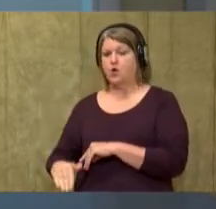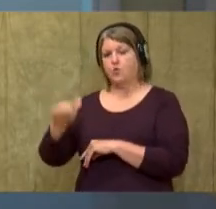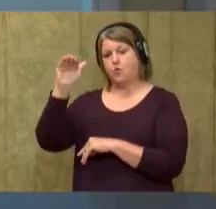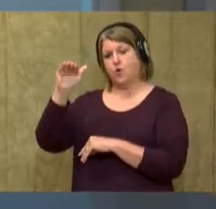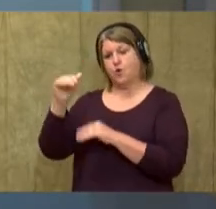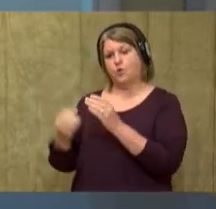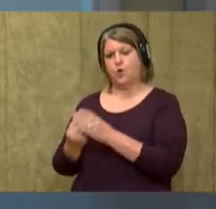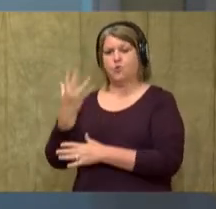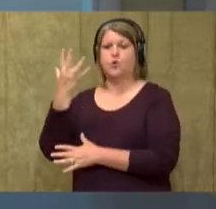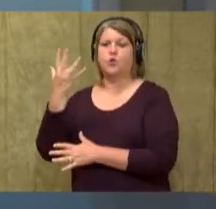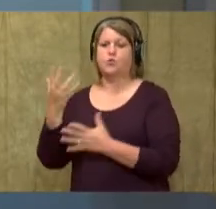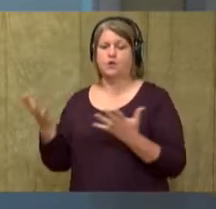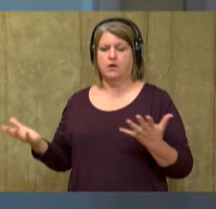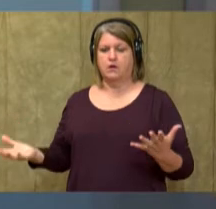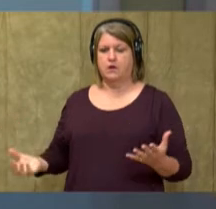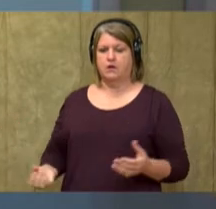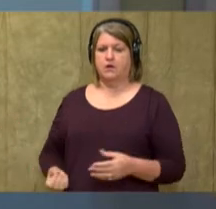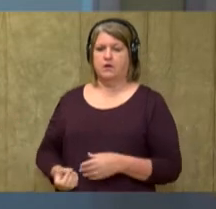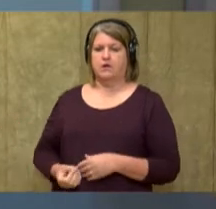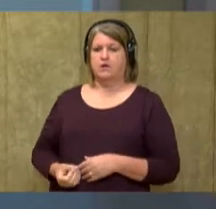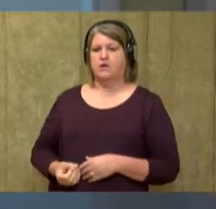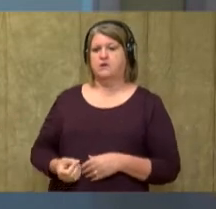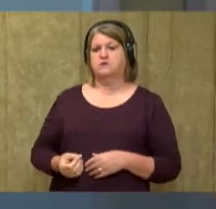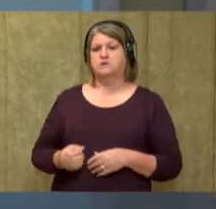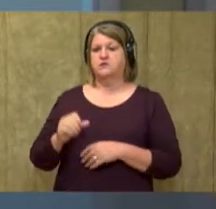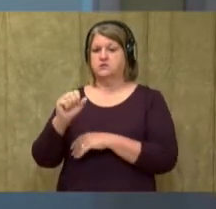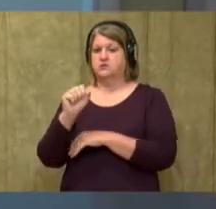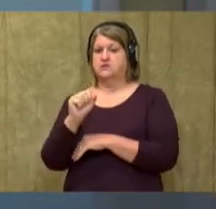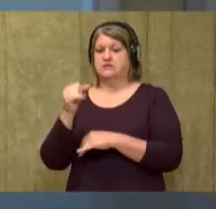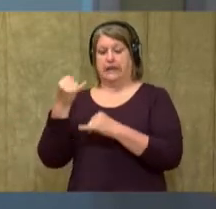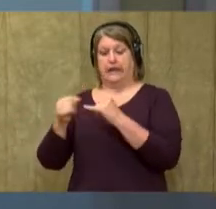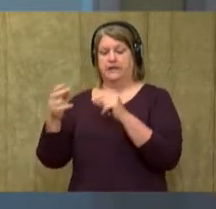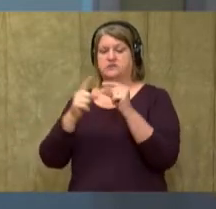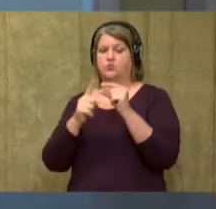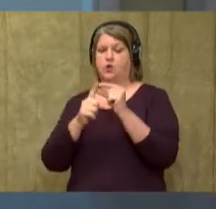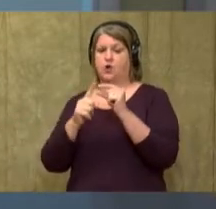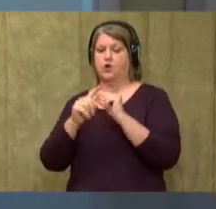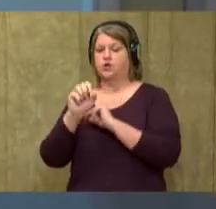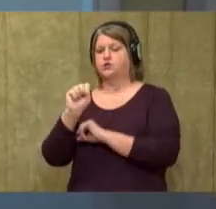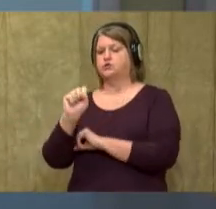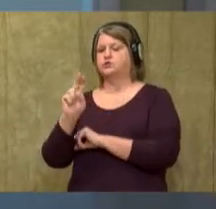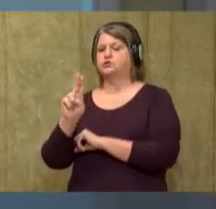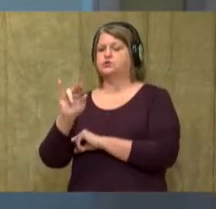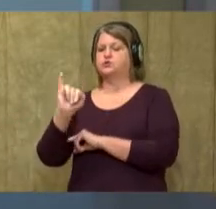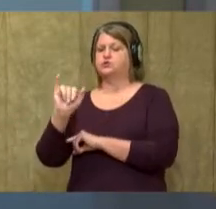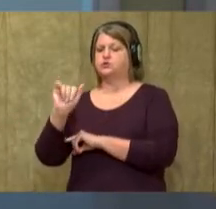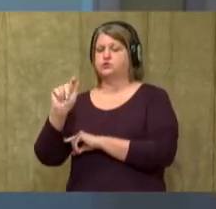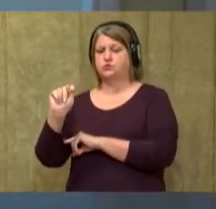Last one. Suit. Suit. Say the word suit.